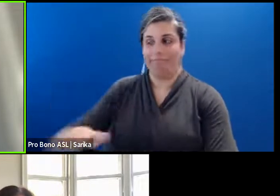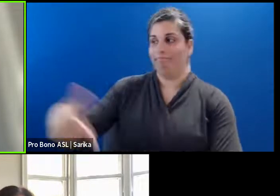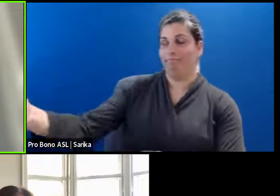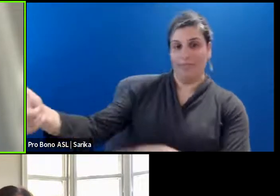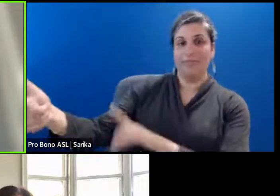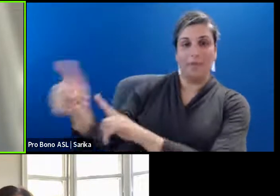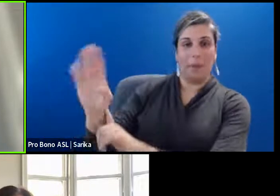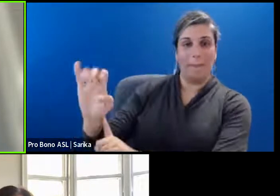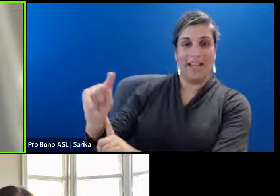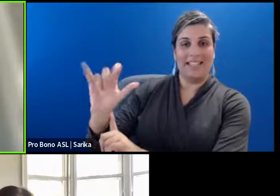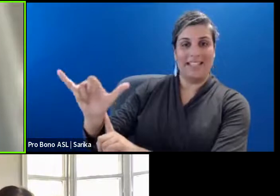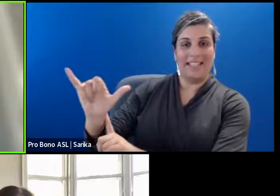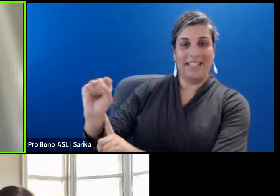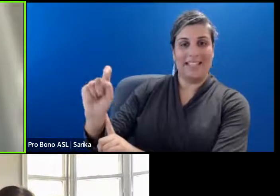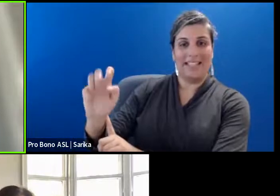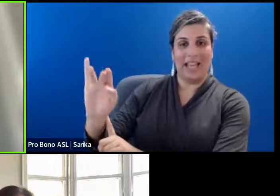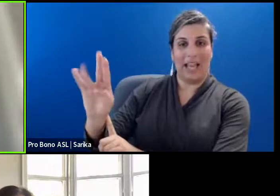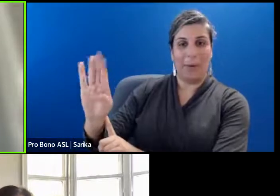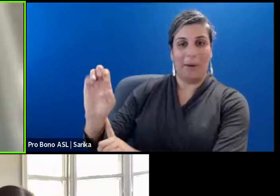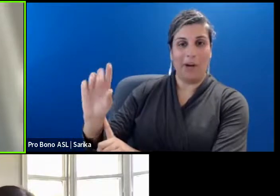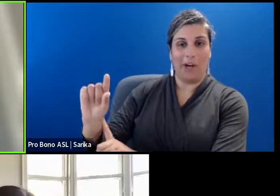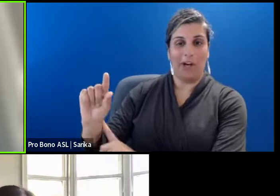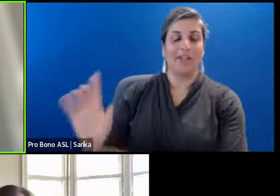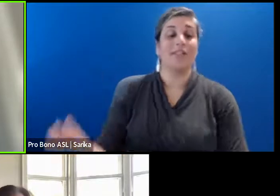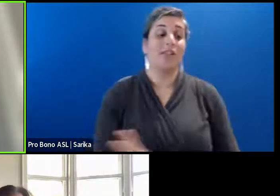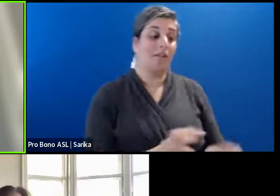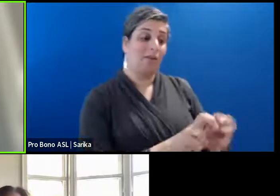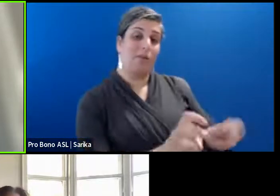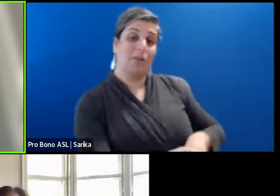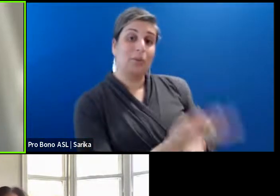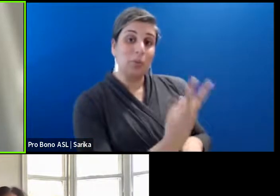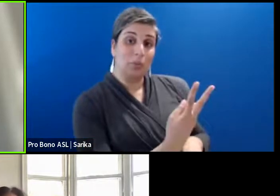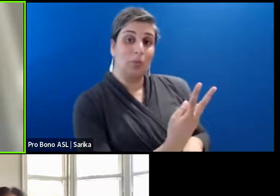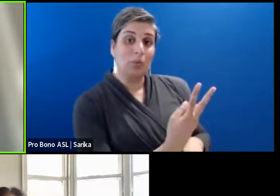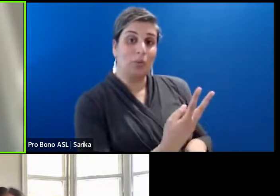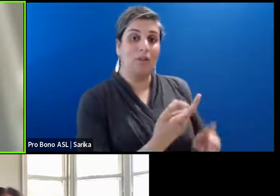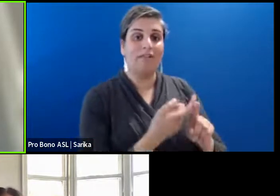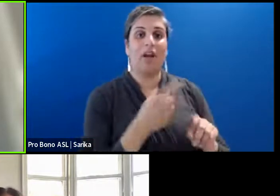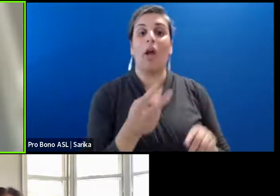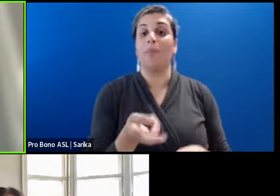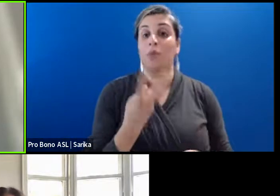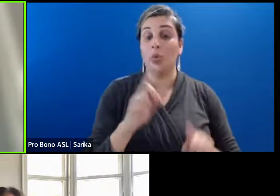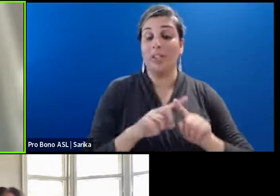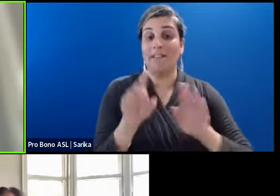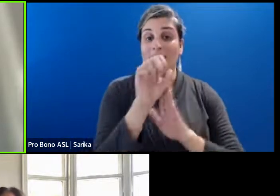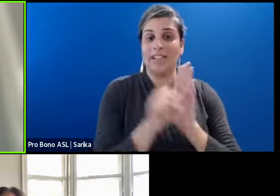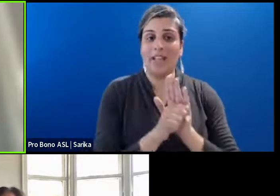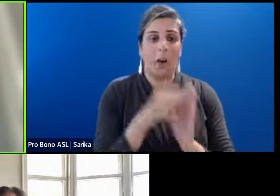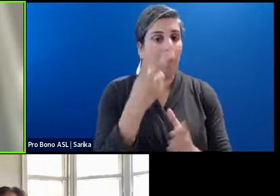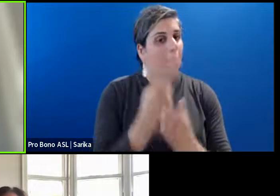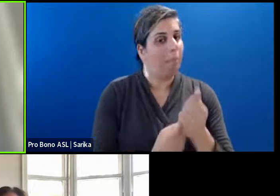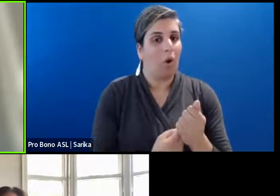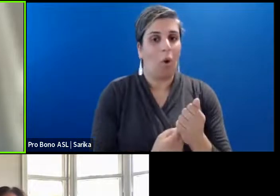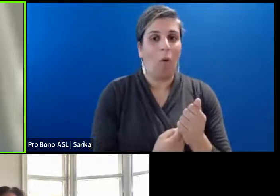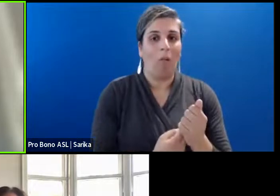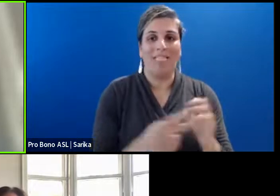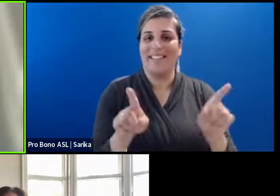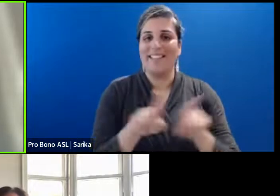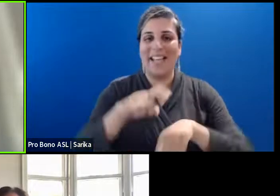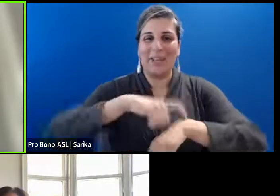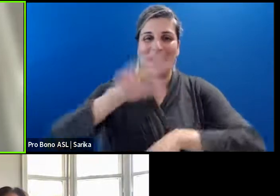moderator, Betsy Steinberg. So our two panelists come today from two different states that are both in the same time zone,